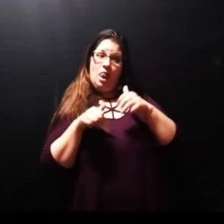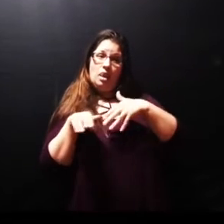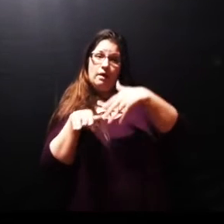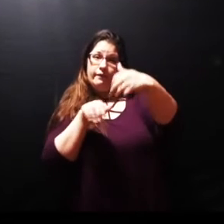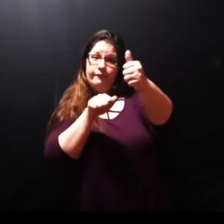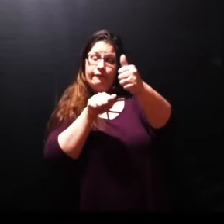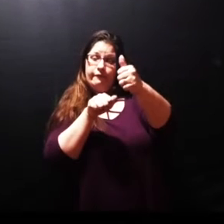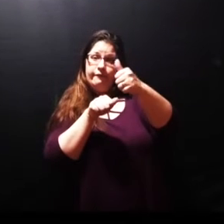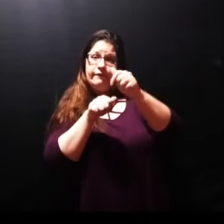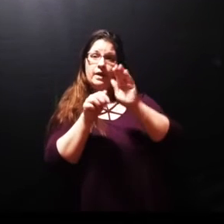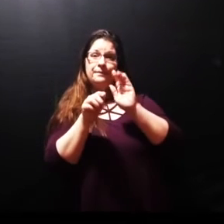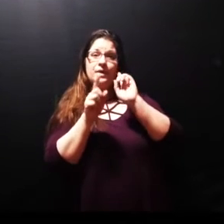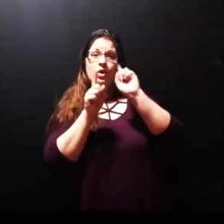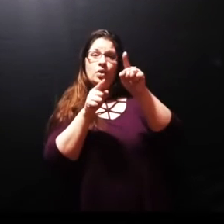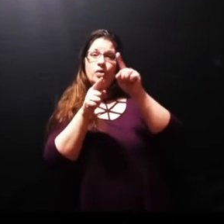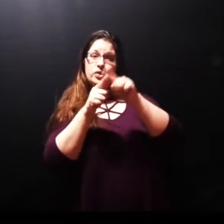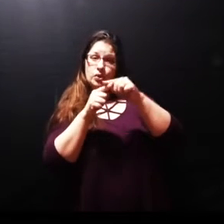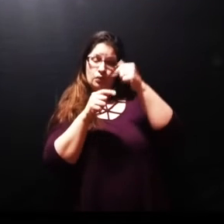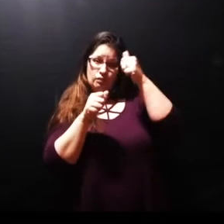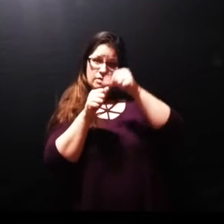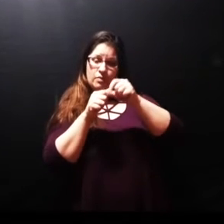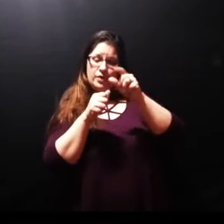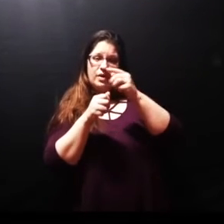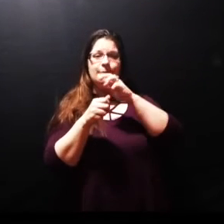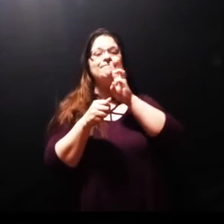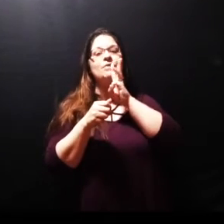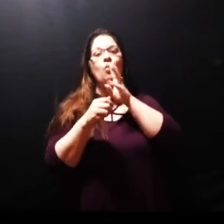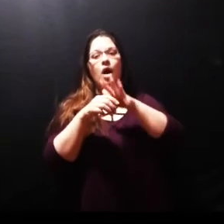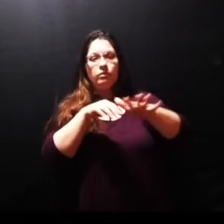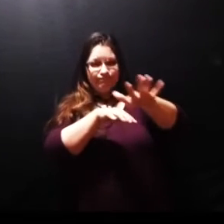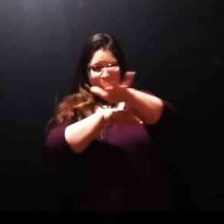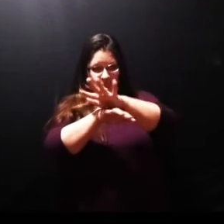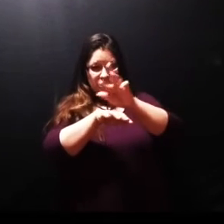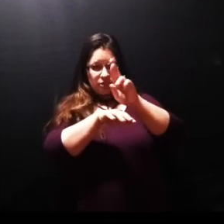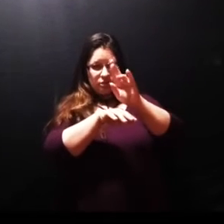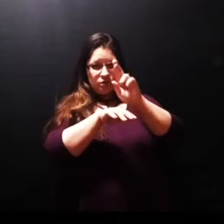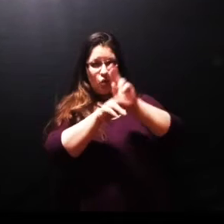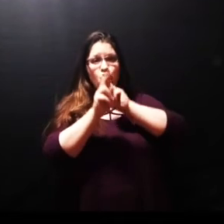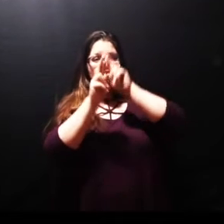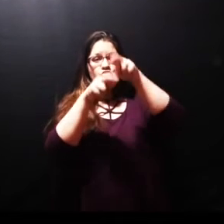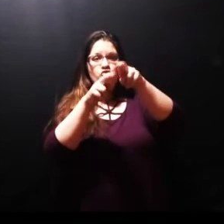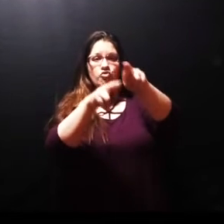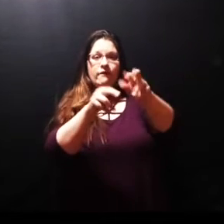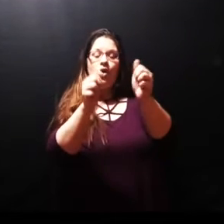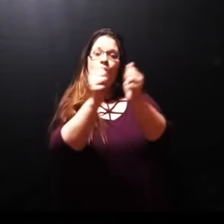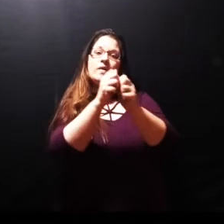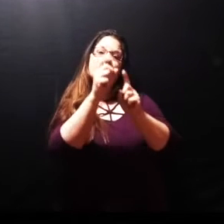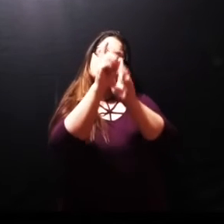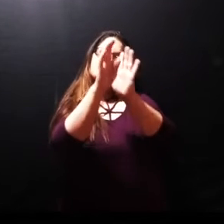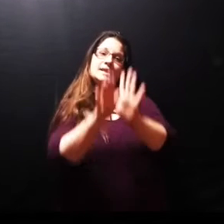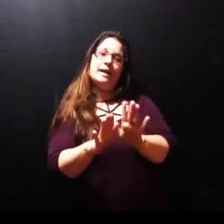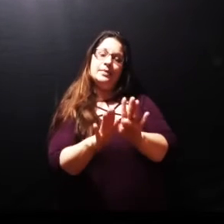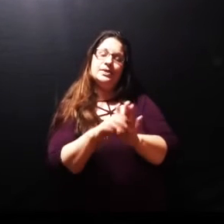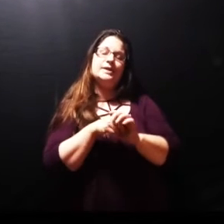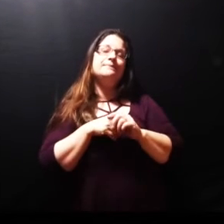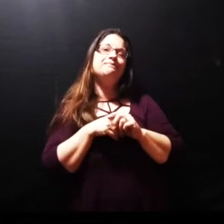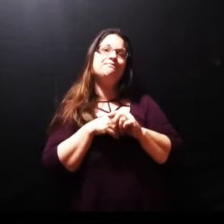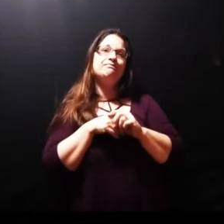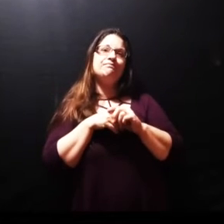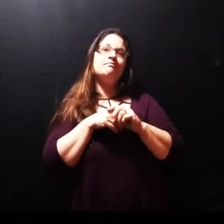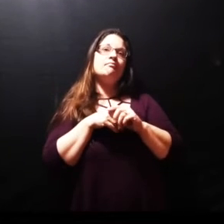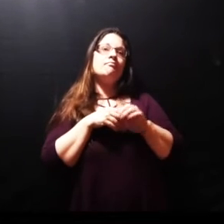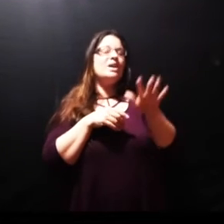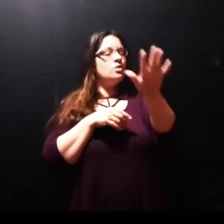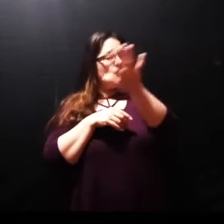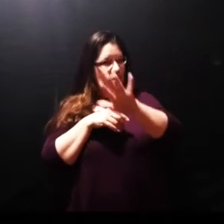and communed with his father the cross getting closer and closer by the day perhaps he was still somewhere in that area but we know he was